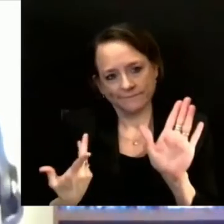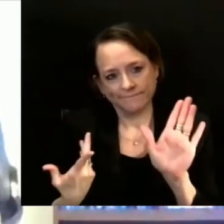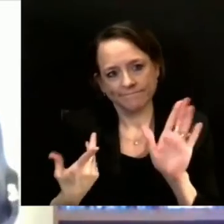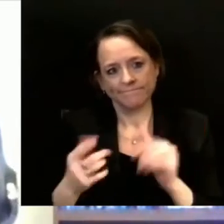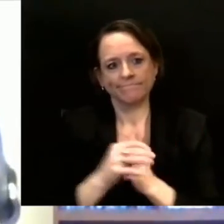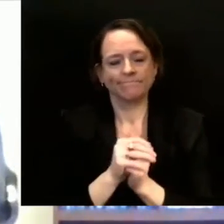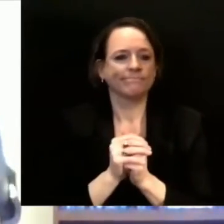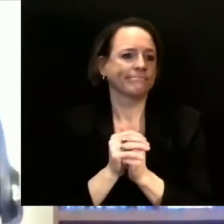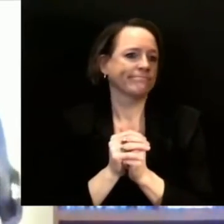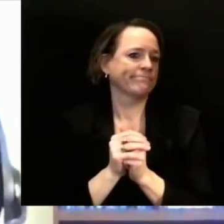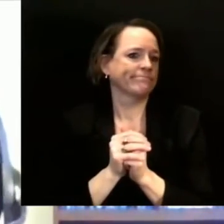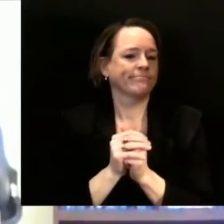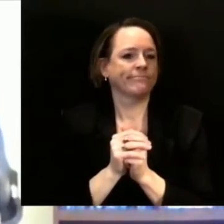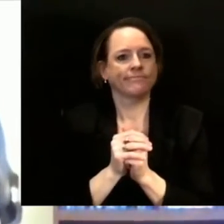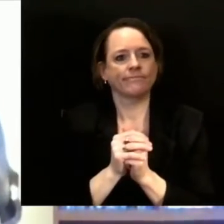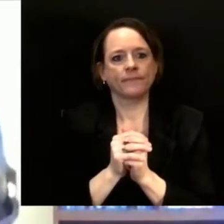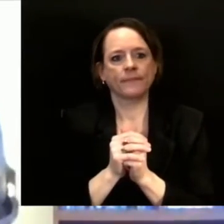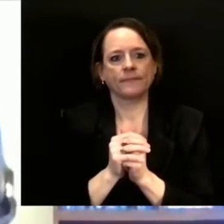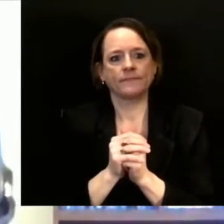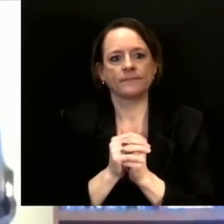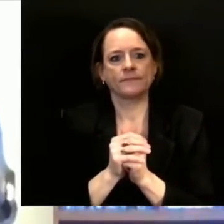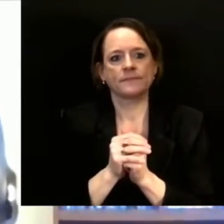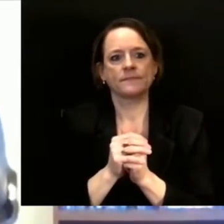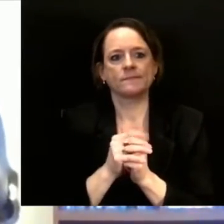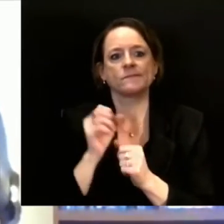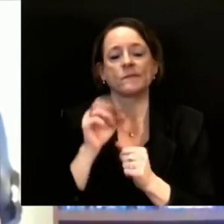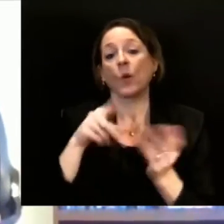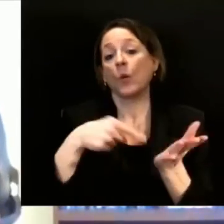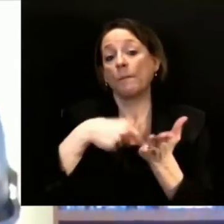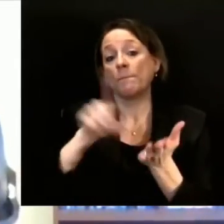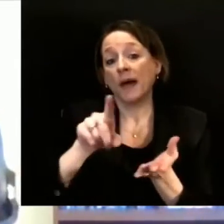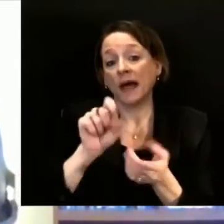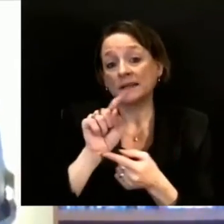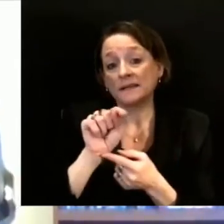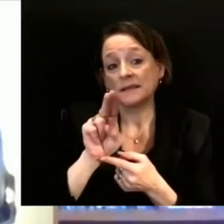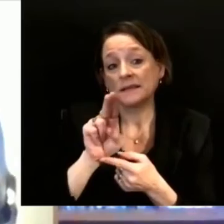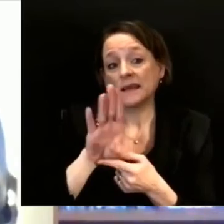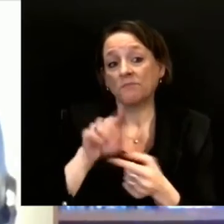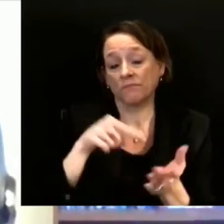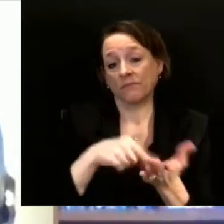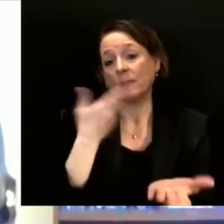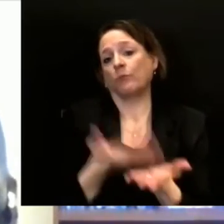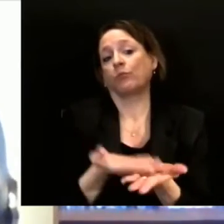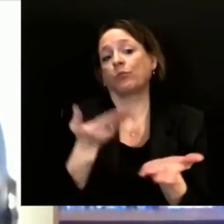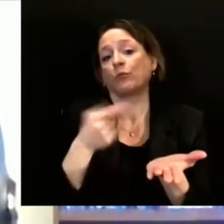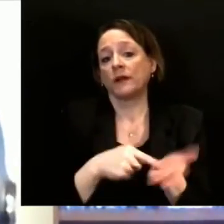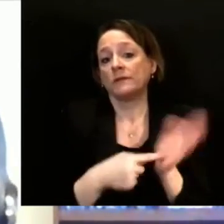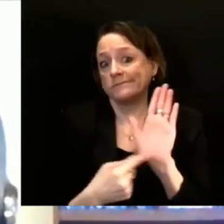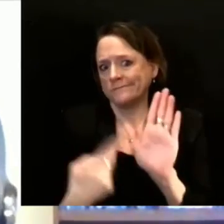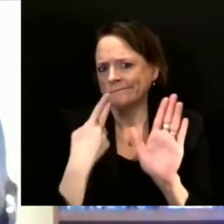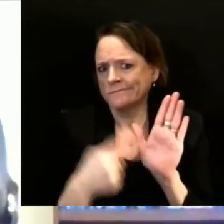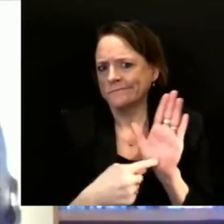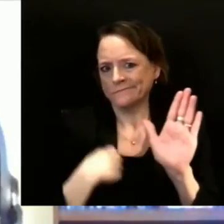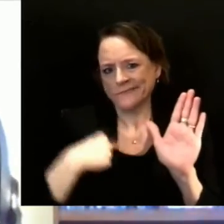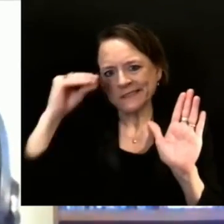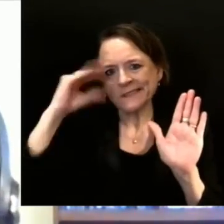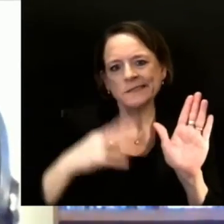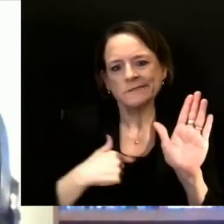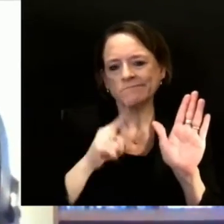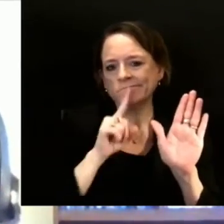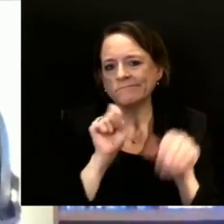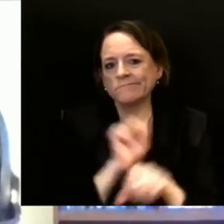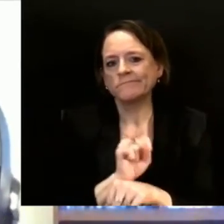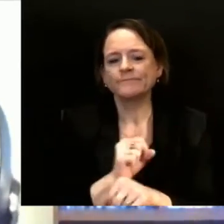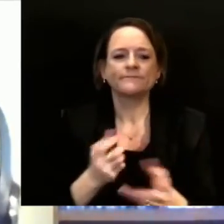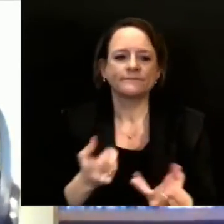you know, x grocery store, x school district. So, you know, we want to get